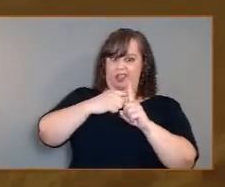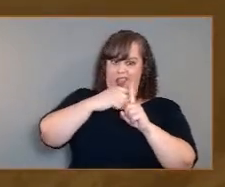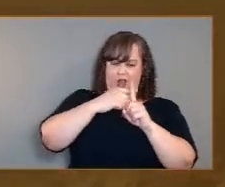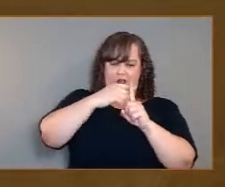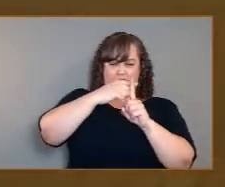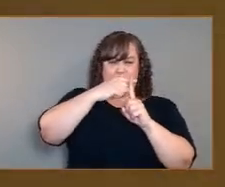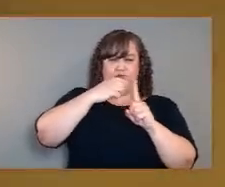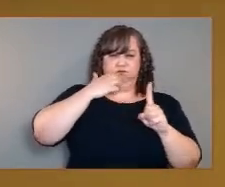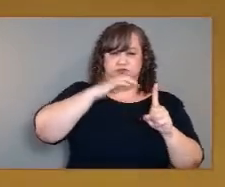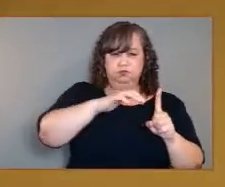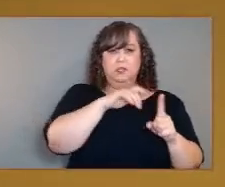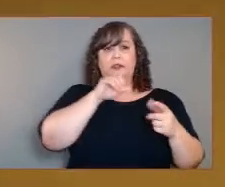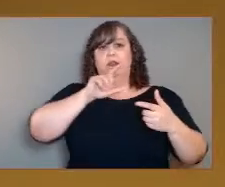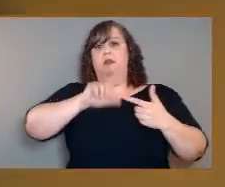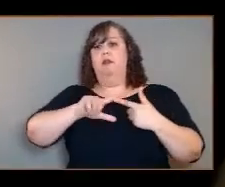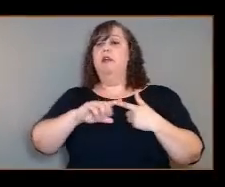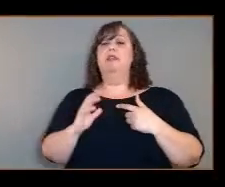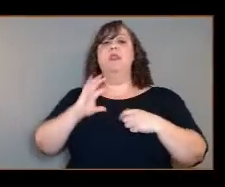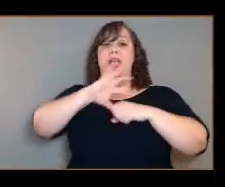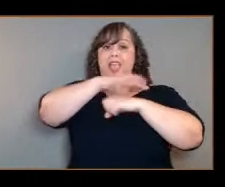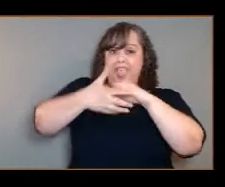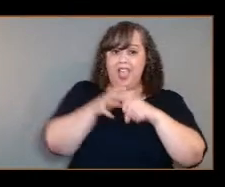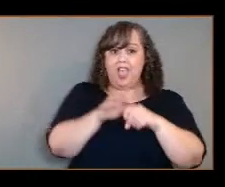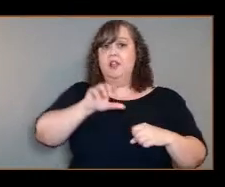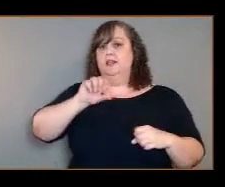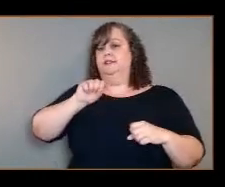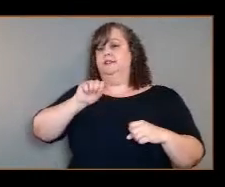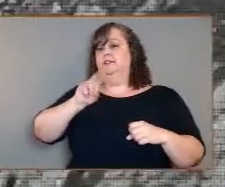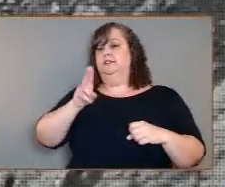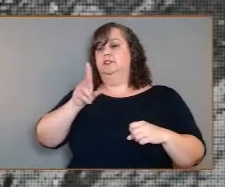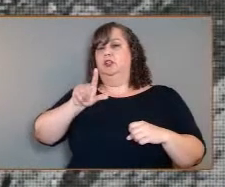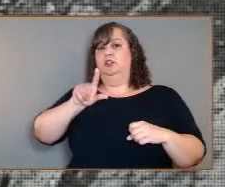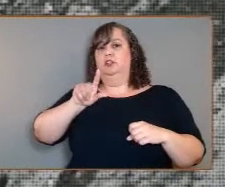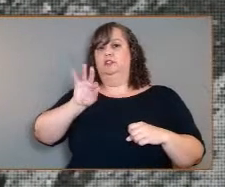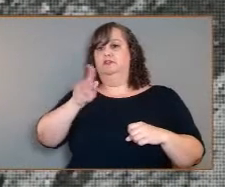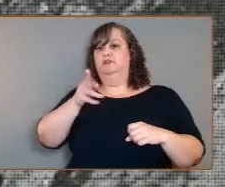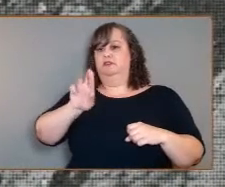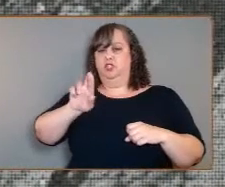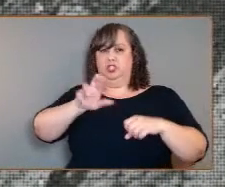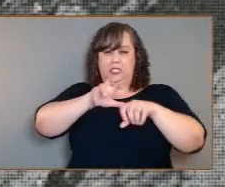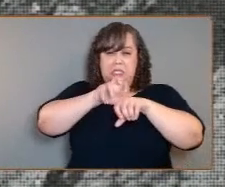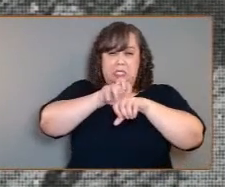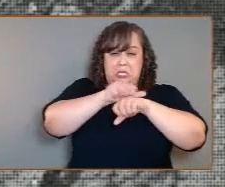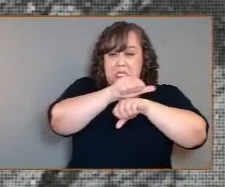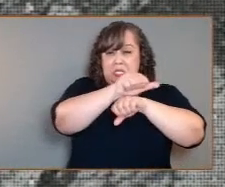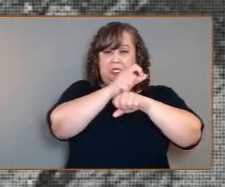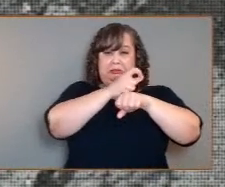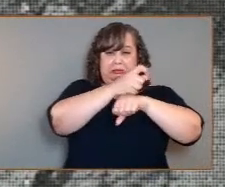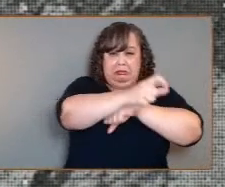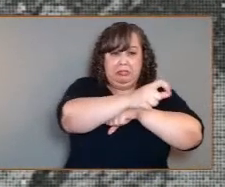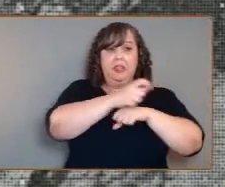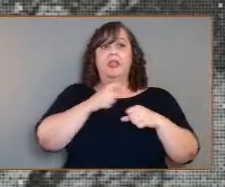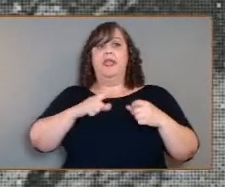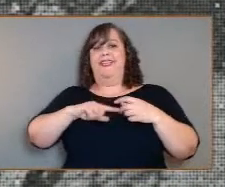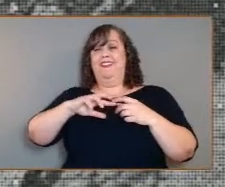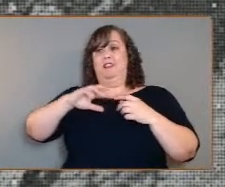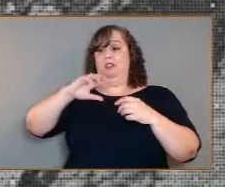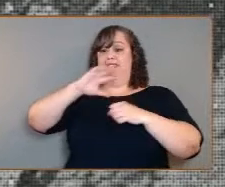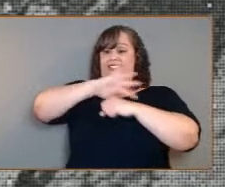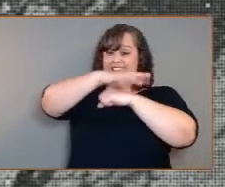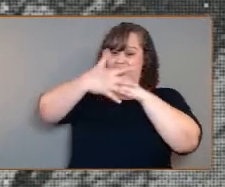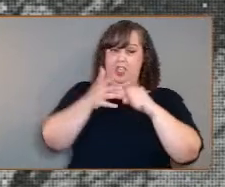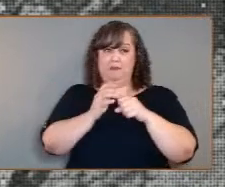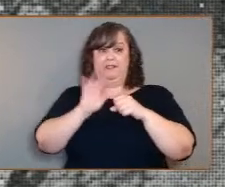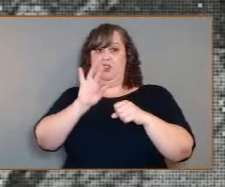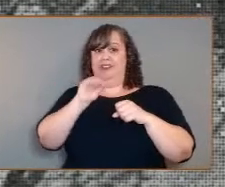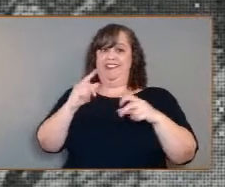atmosphere that is 90 times denser than Earth's, landing a spacecraft here is incredibly challenging. Of the nine Soviet probes